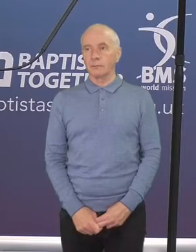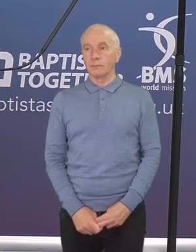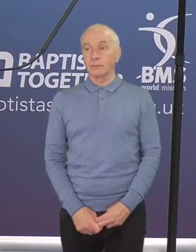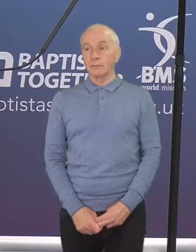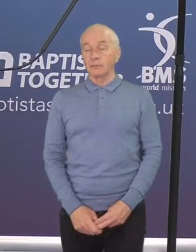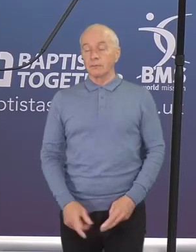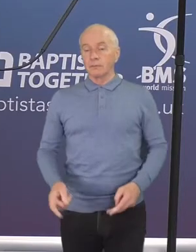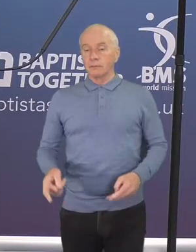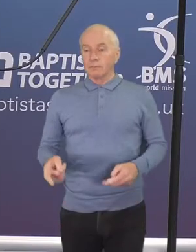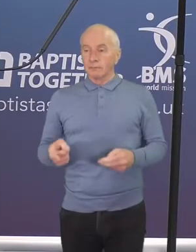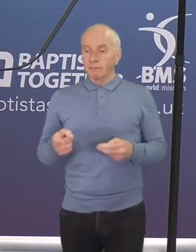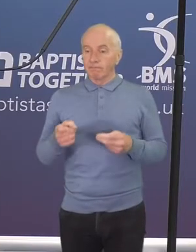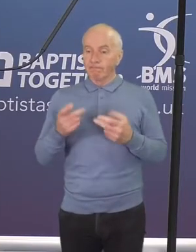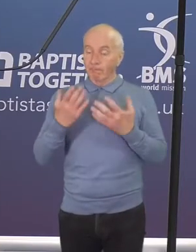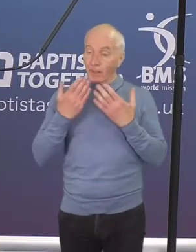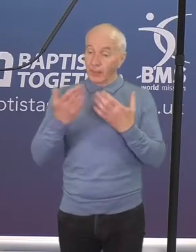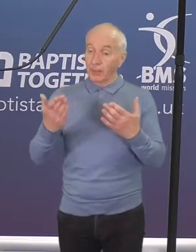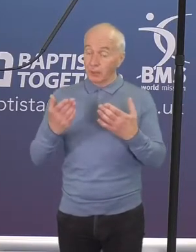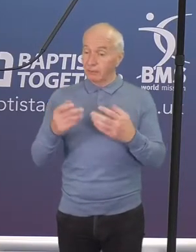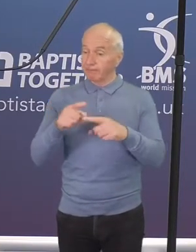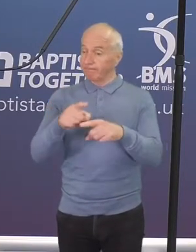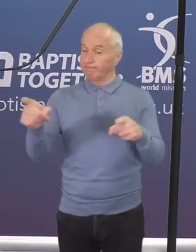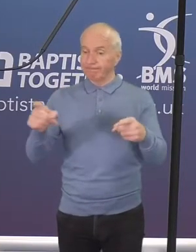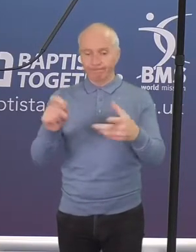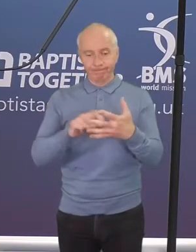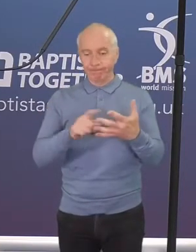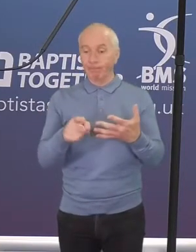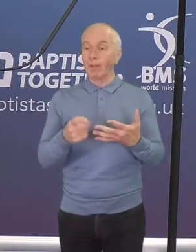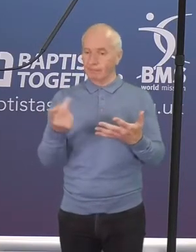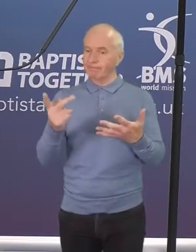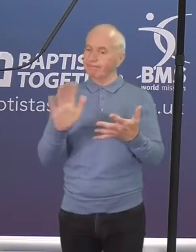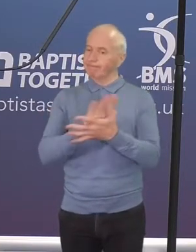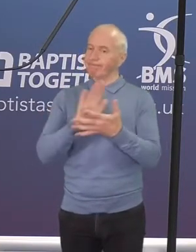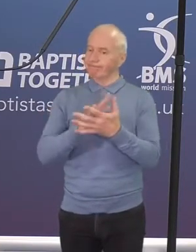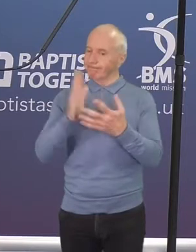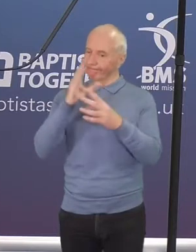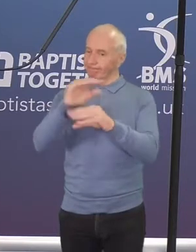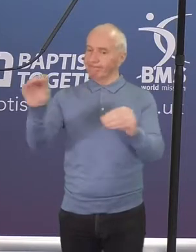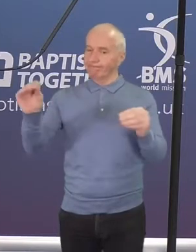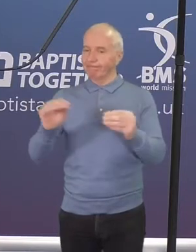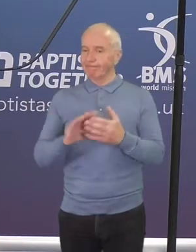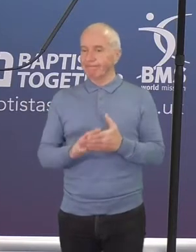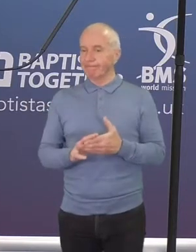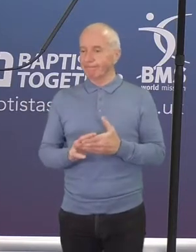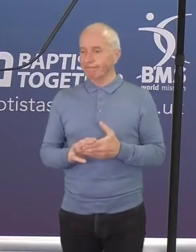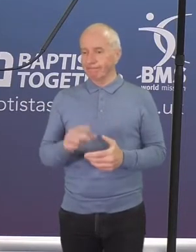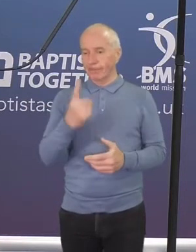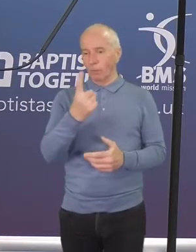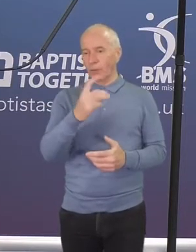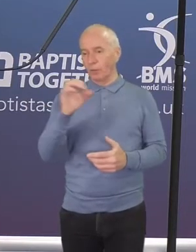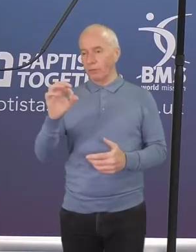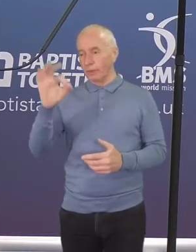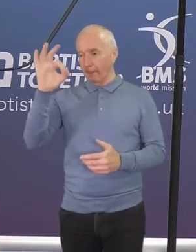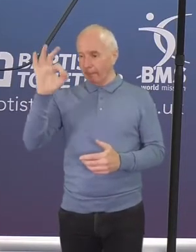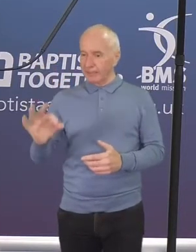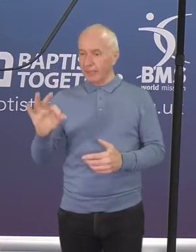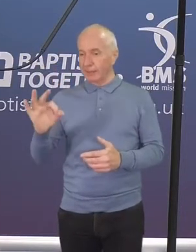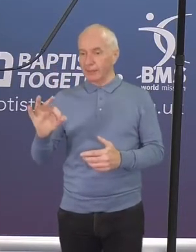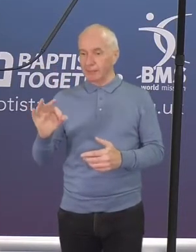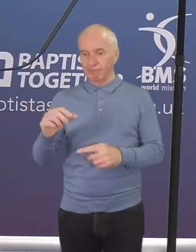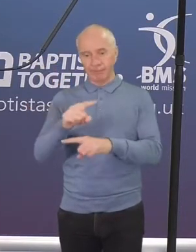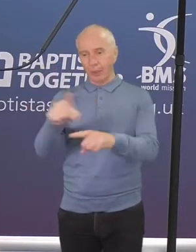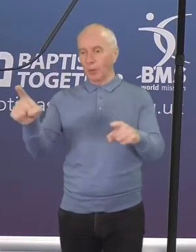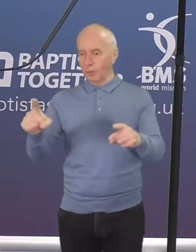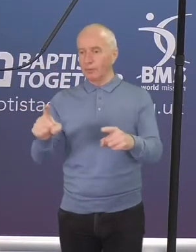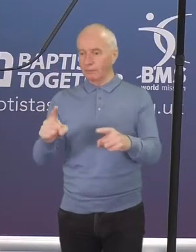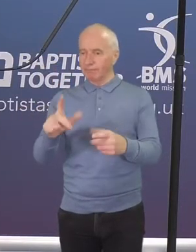Well, thank you very much. I'm pleased to say that that resolution has had 100% support